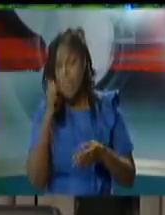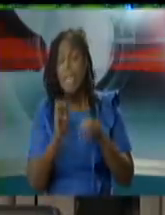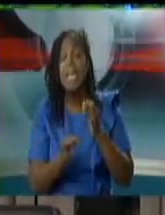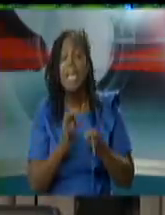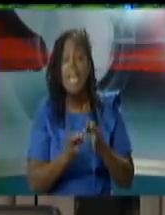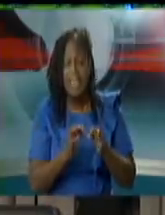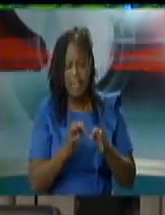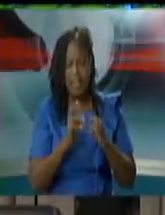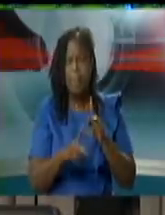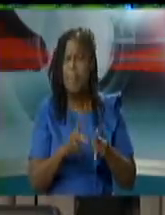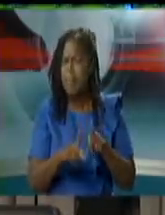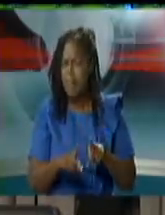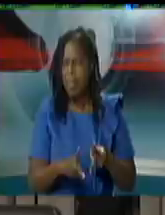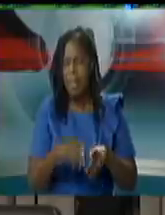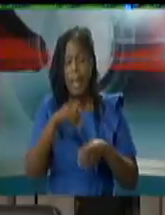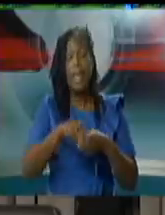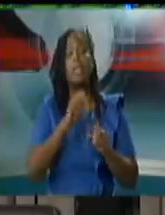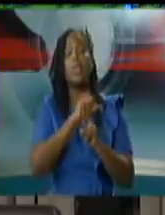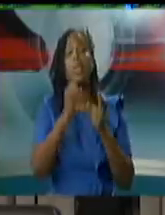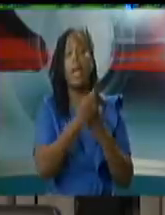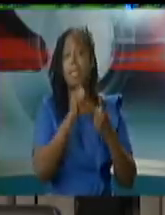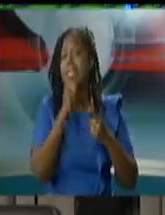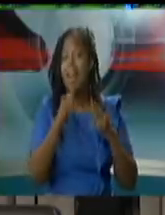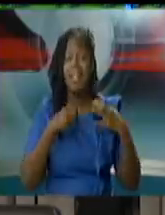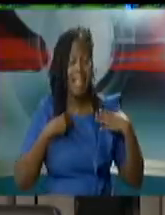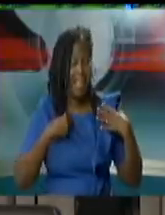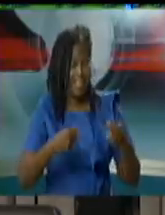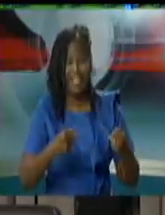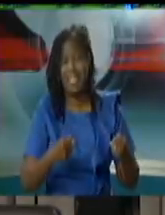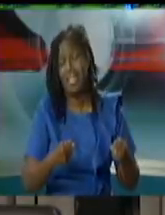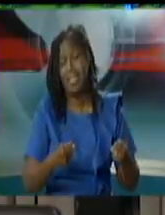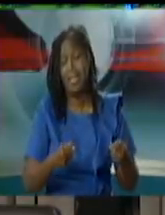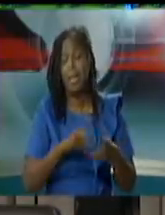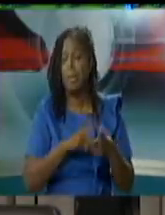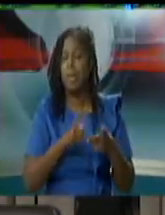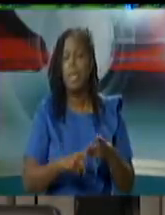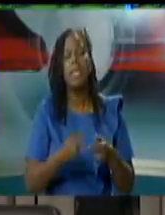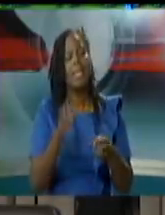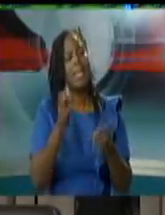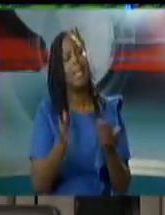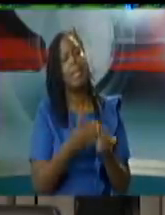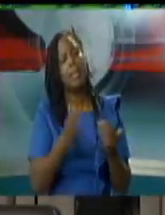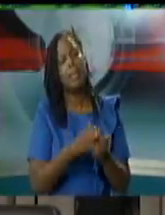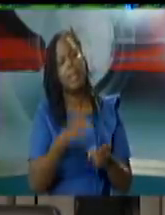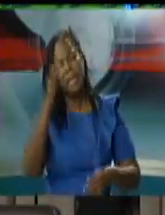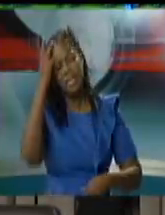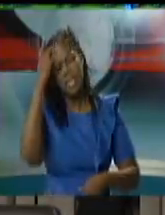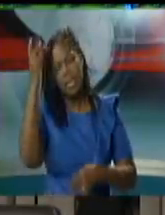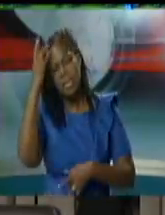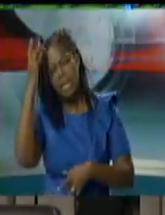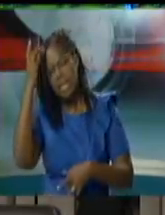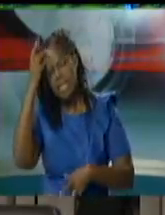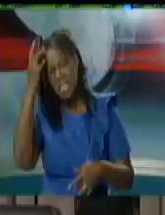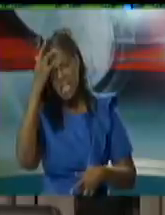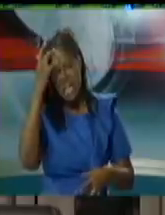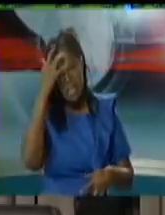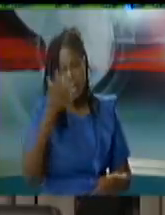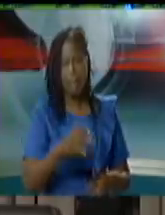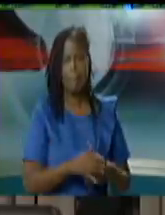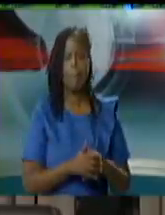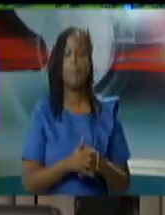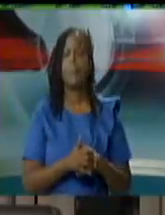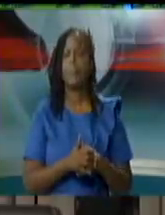you that the disadvantage in any society will always carry a disproportionate